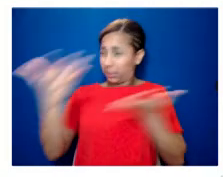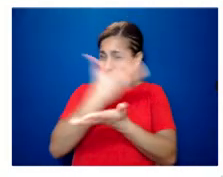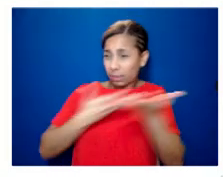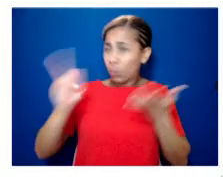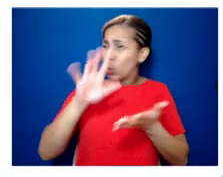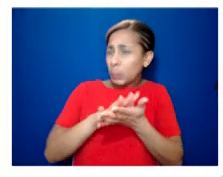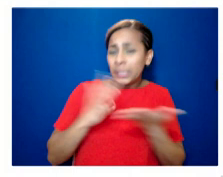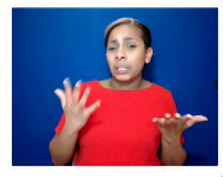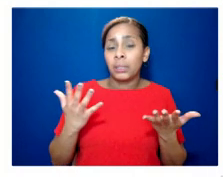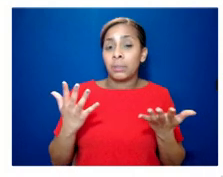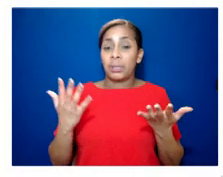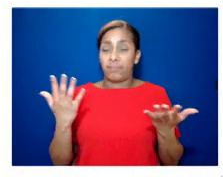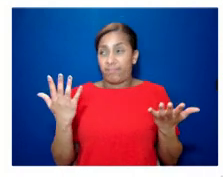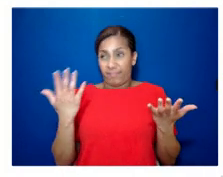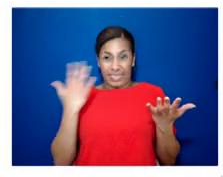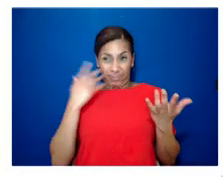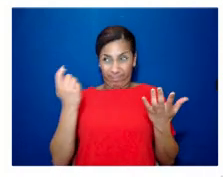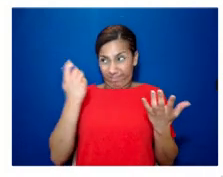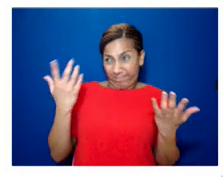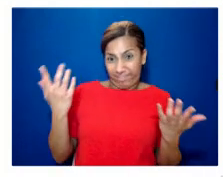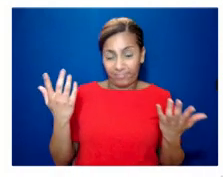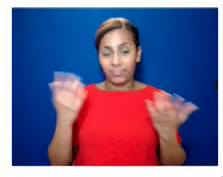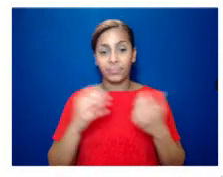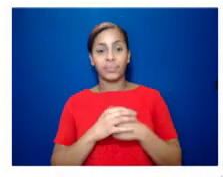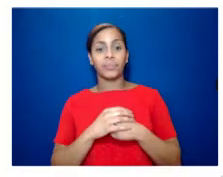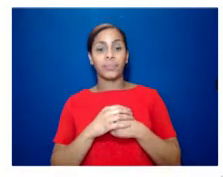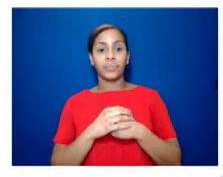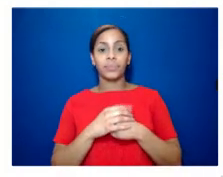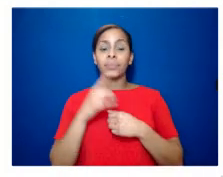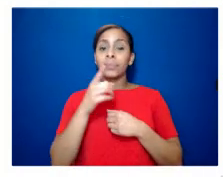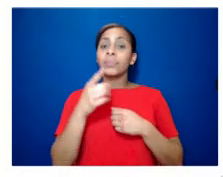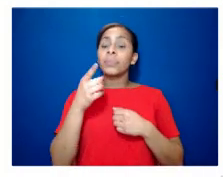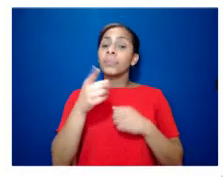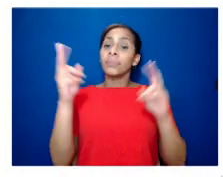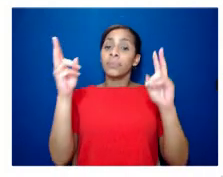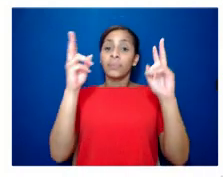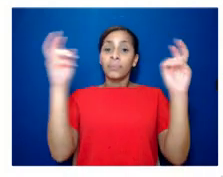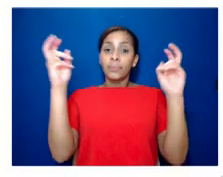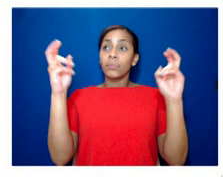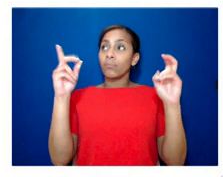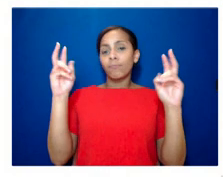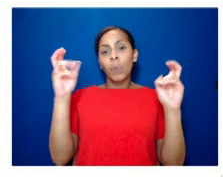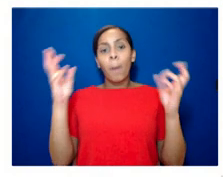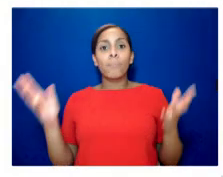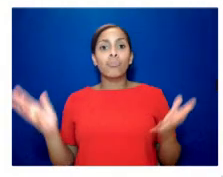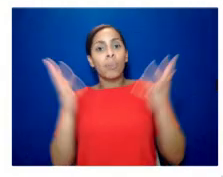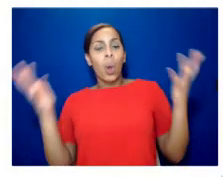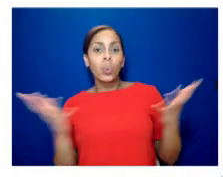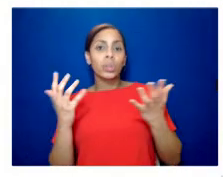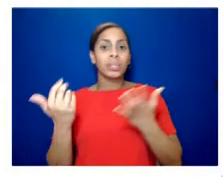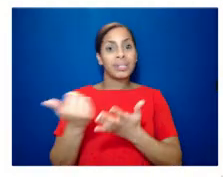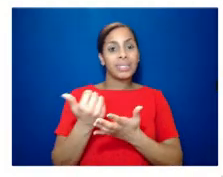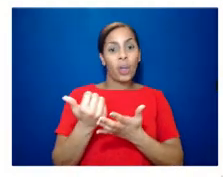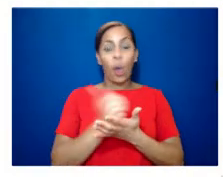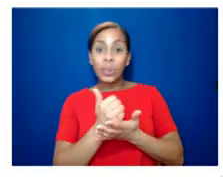now that phrase promote homosexuality has actually been floating around for about two decades prior to this we